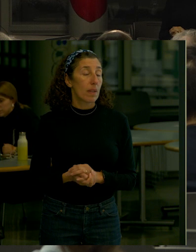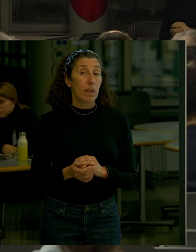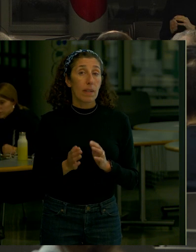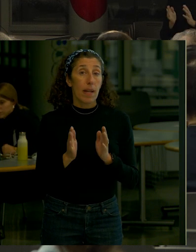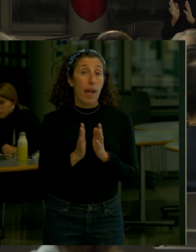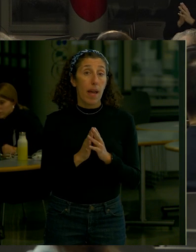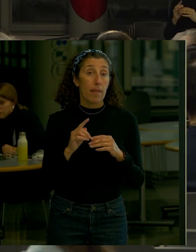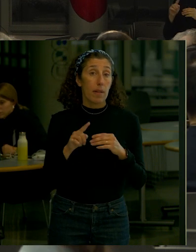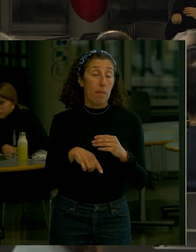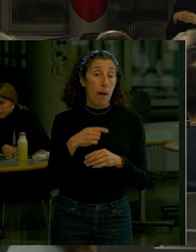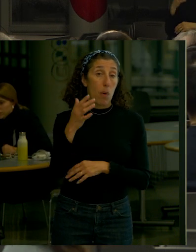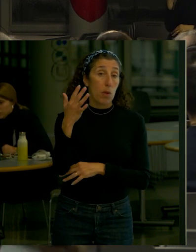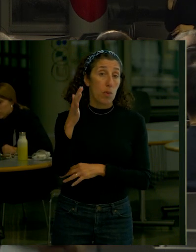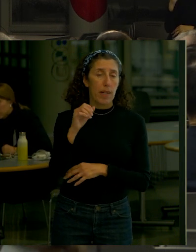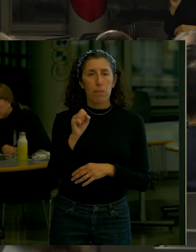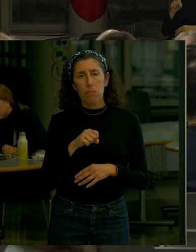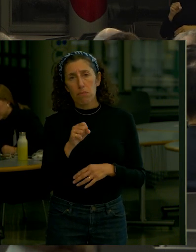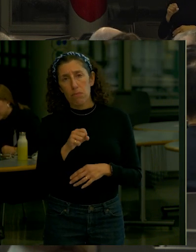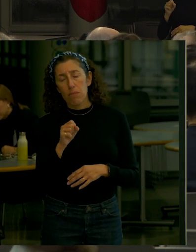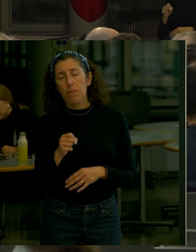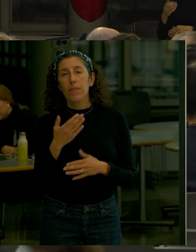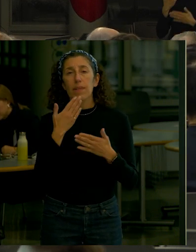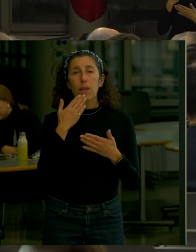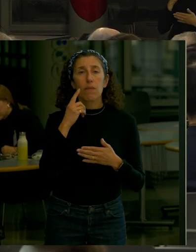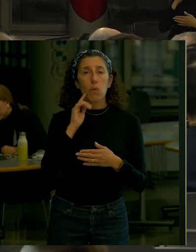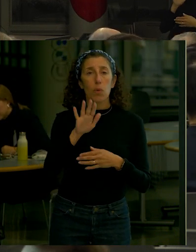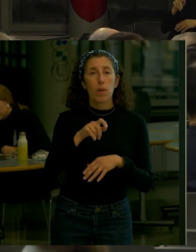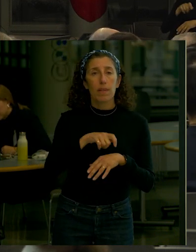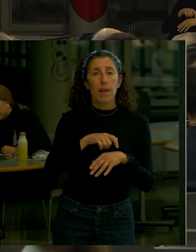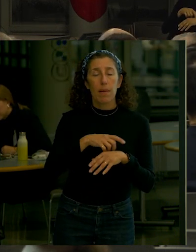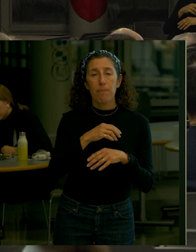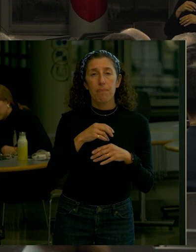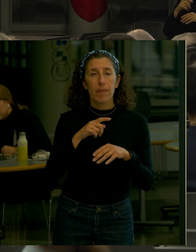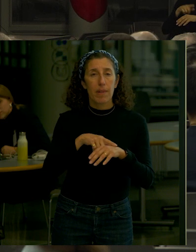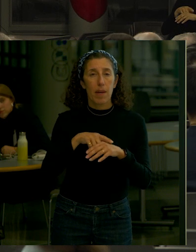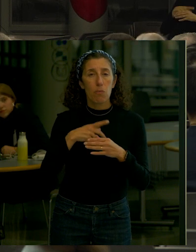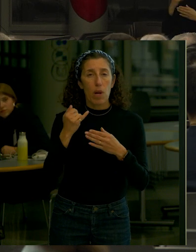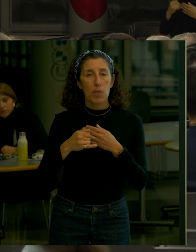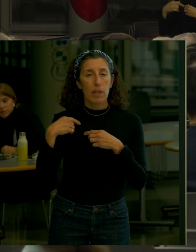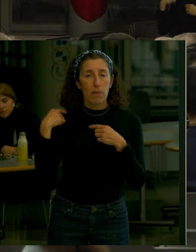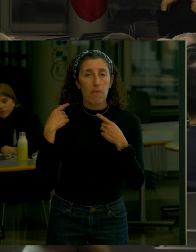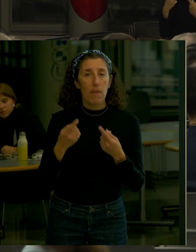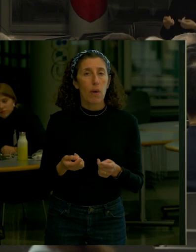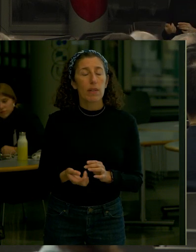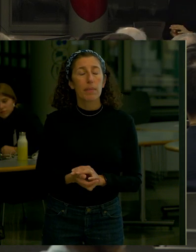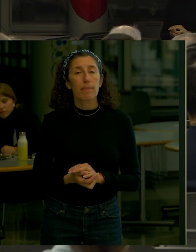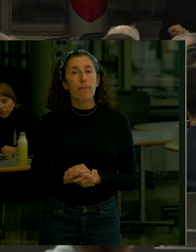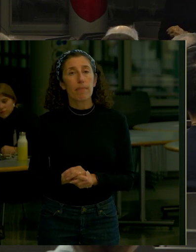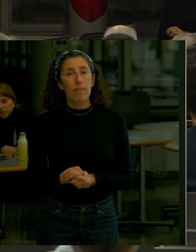absolutely you can ask me first up Peter thank you very much for your time and all the time you spent on this appreciate it ok